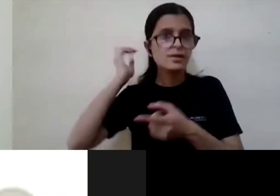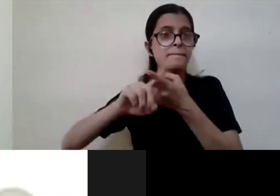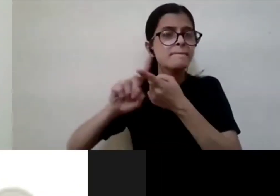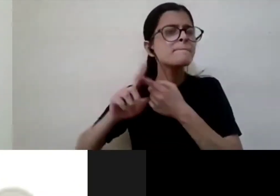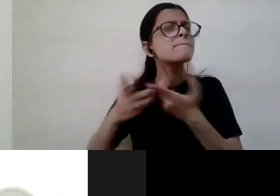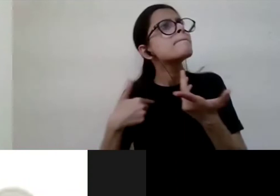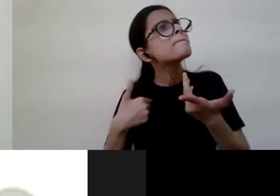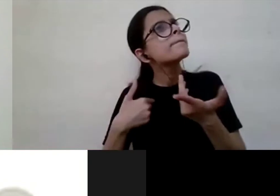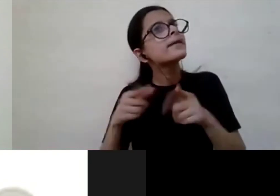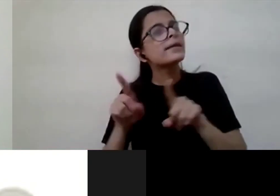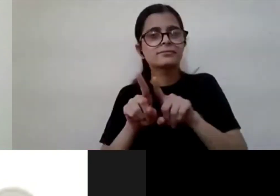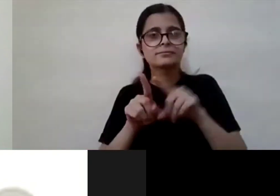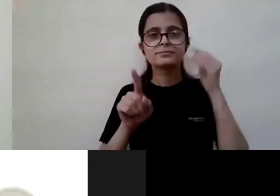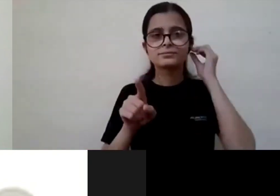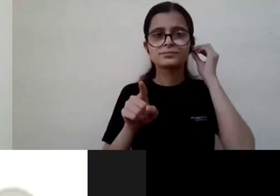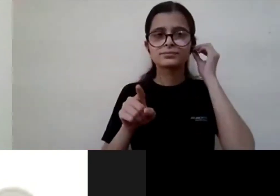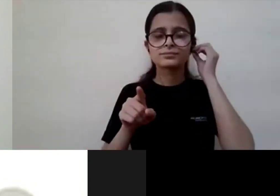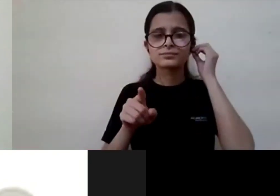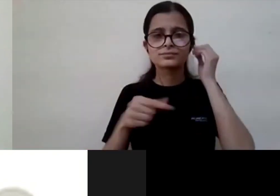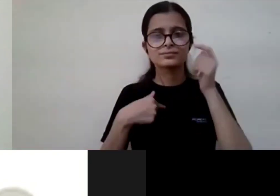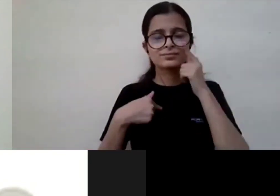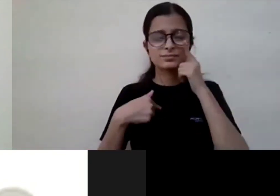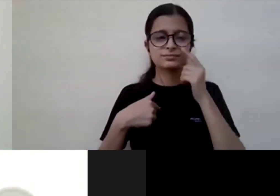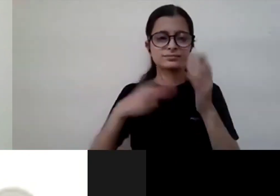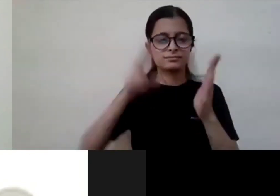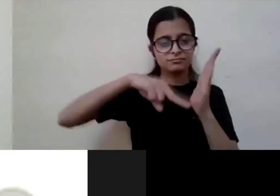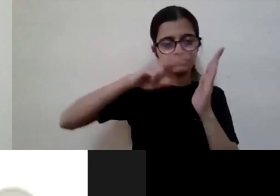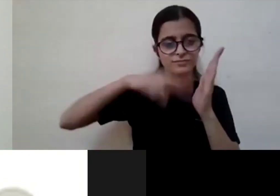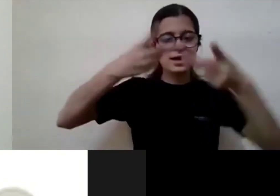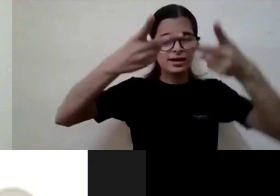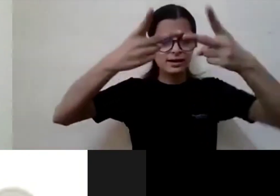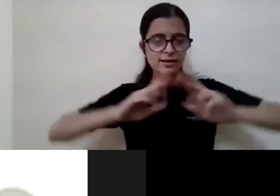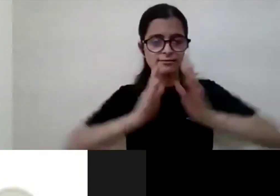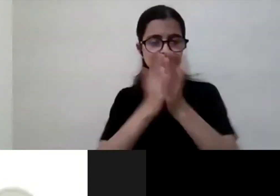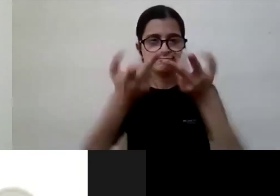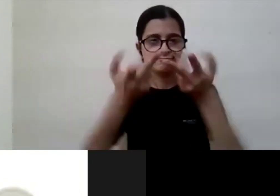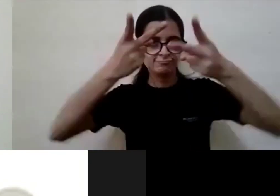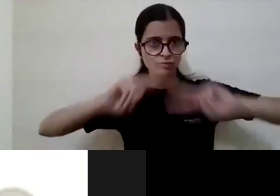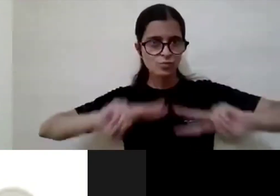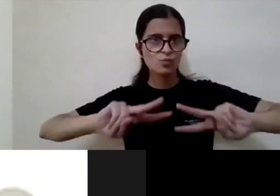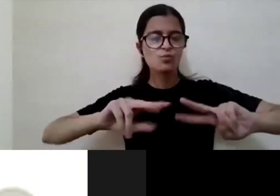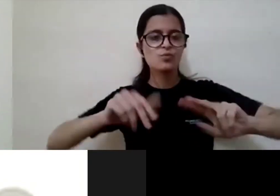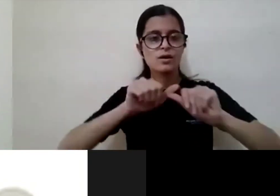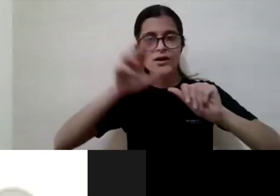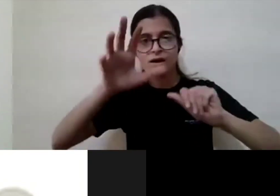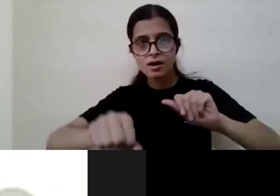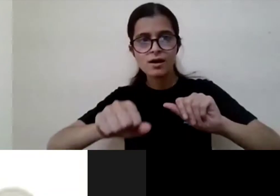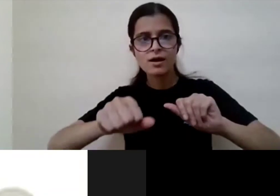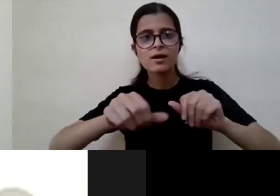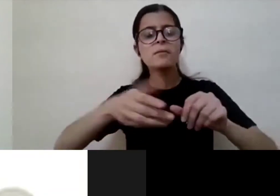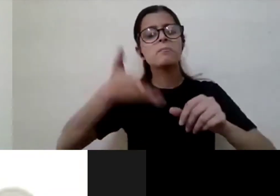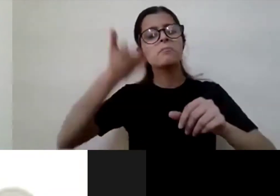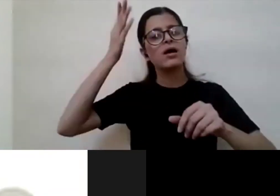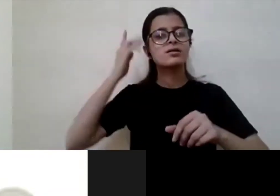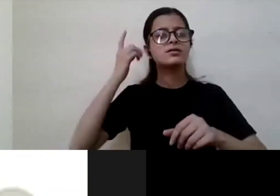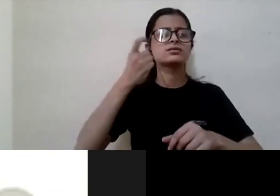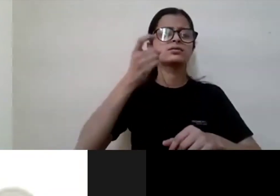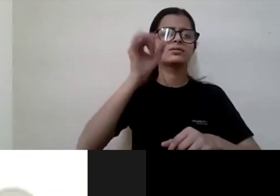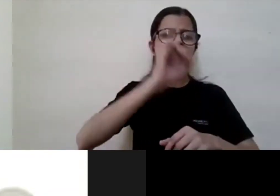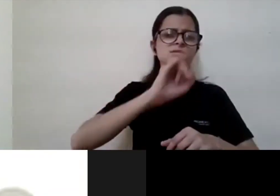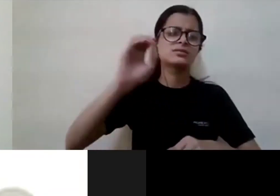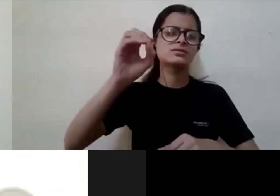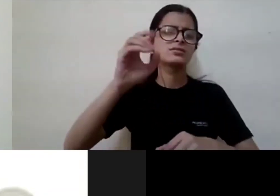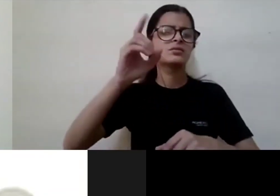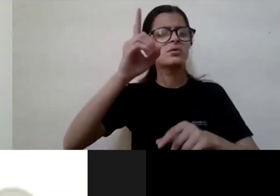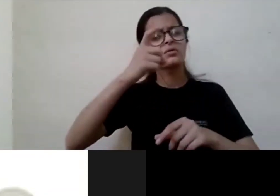to uh build this accessible format books uh just 60 or 70 years back but before that we